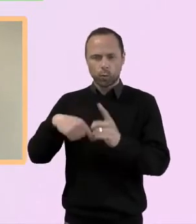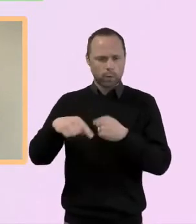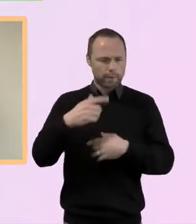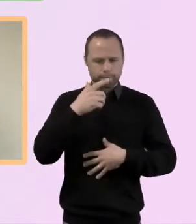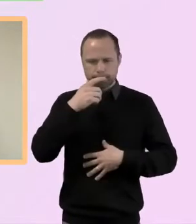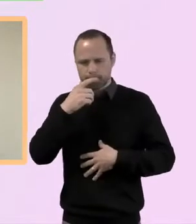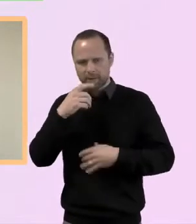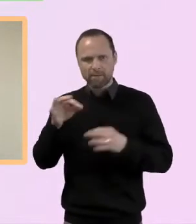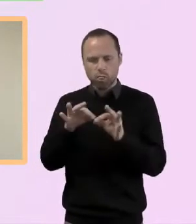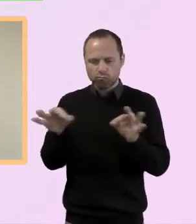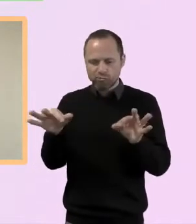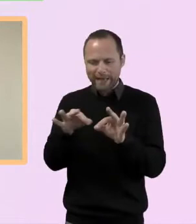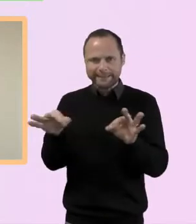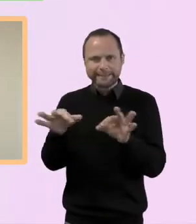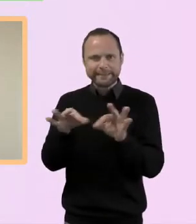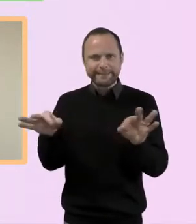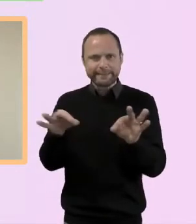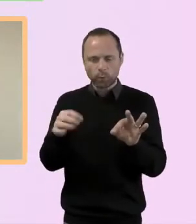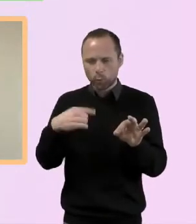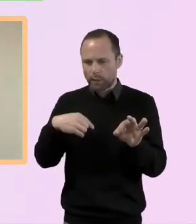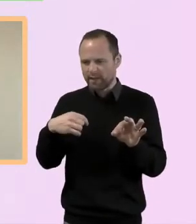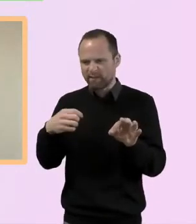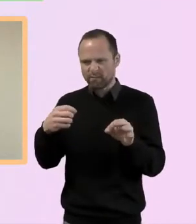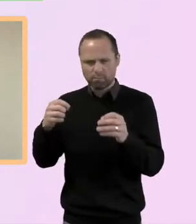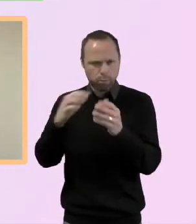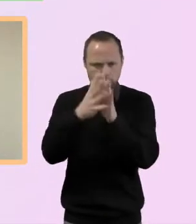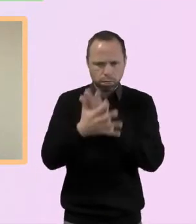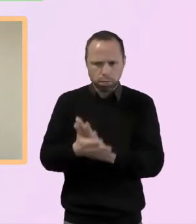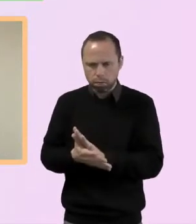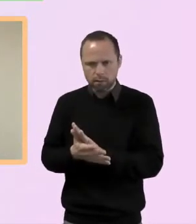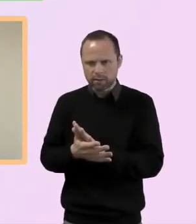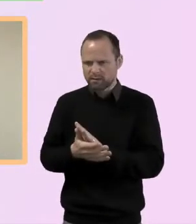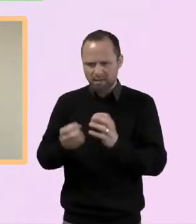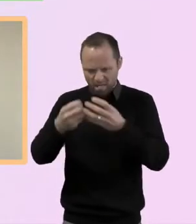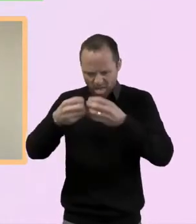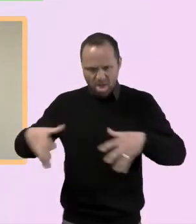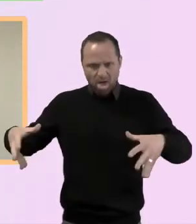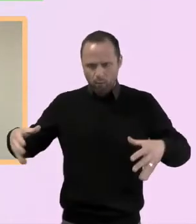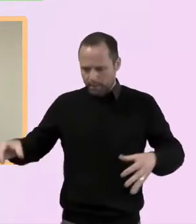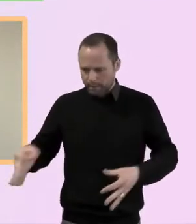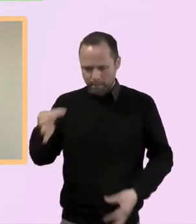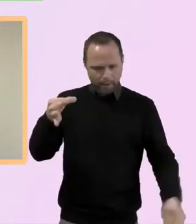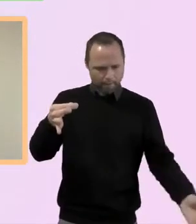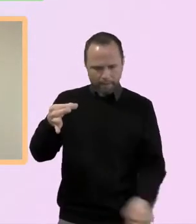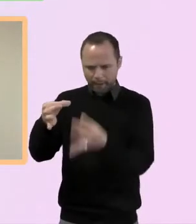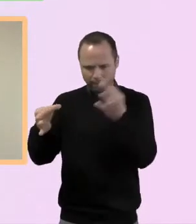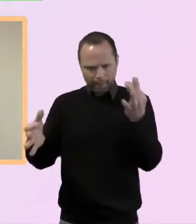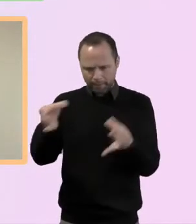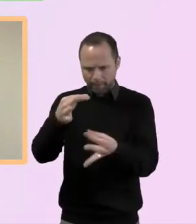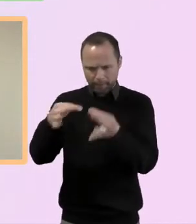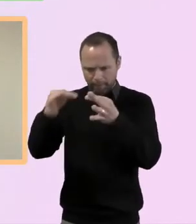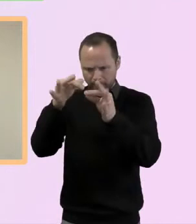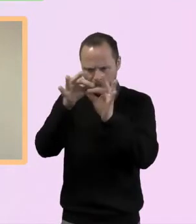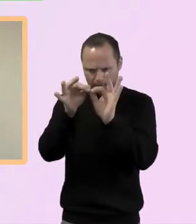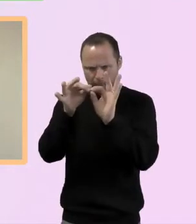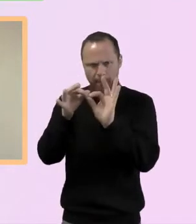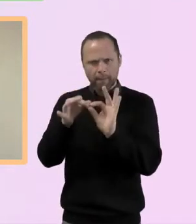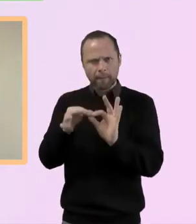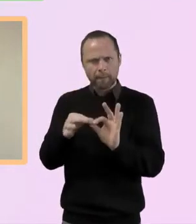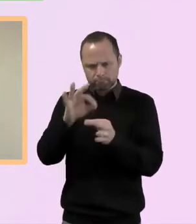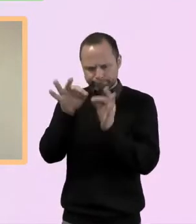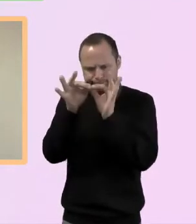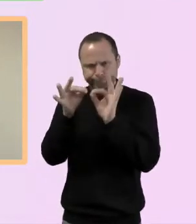reweaving something that is a foretaste of the kingdom of God that points